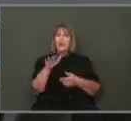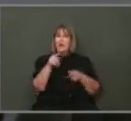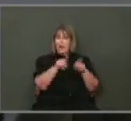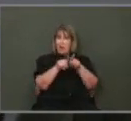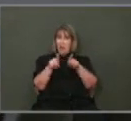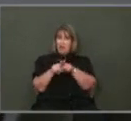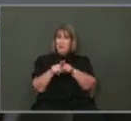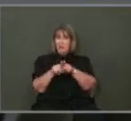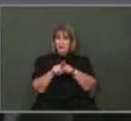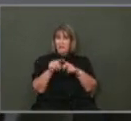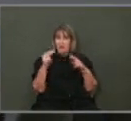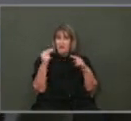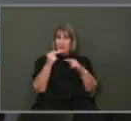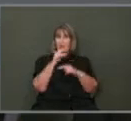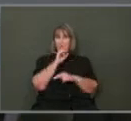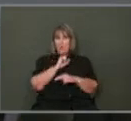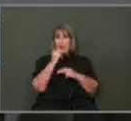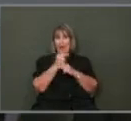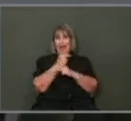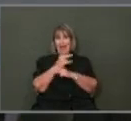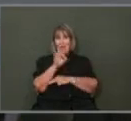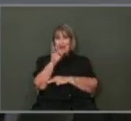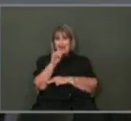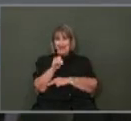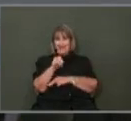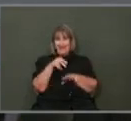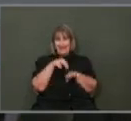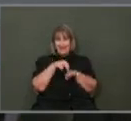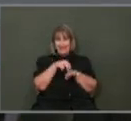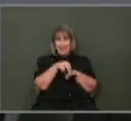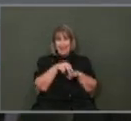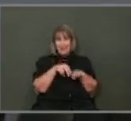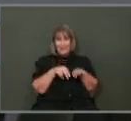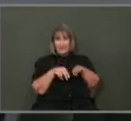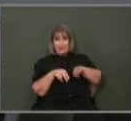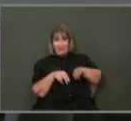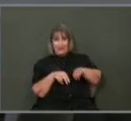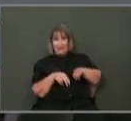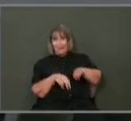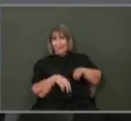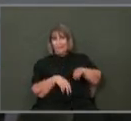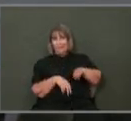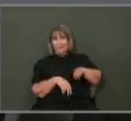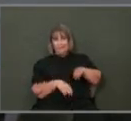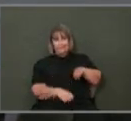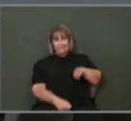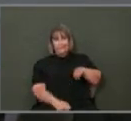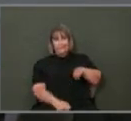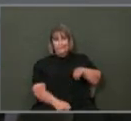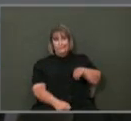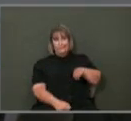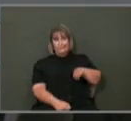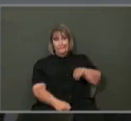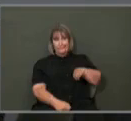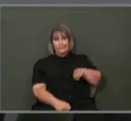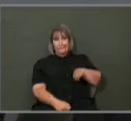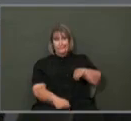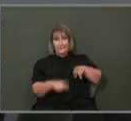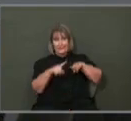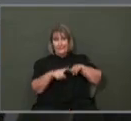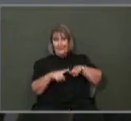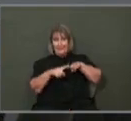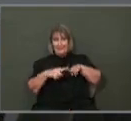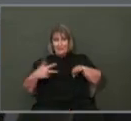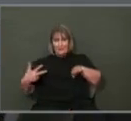The sidewalks are in an angle based on the entrance. Now,